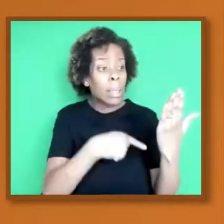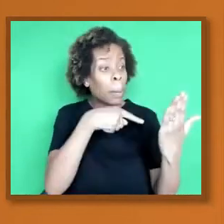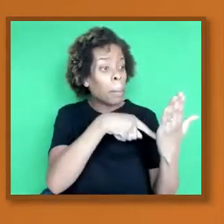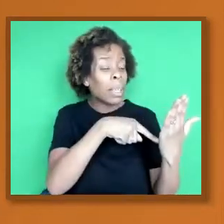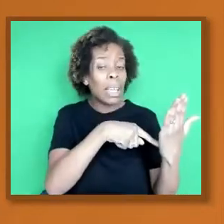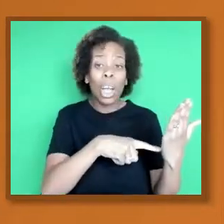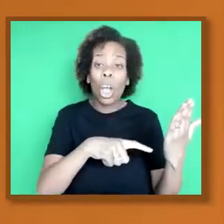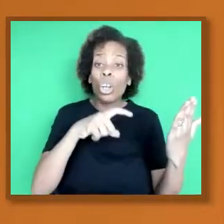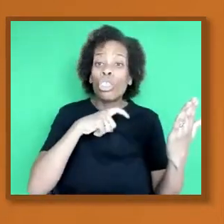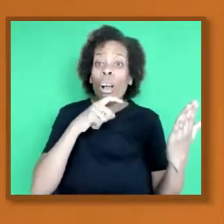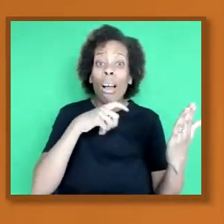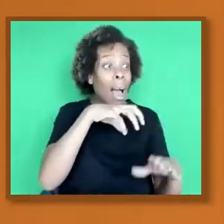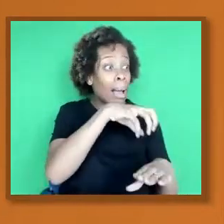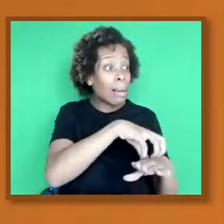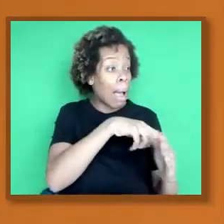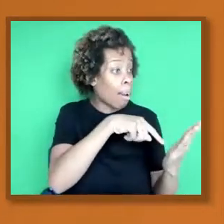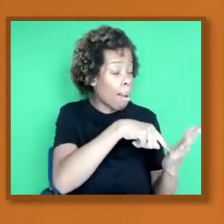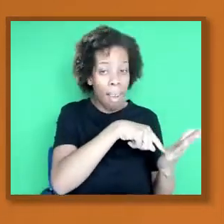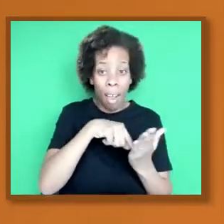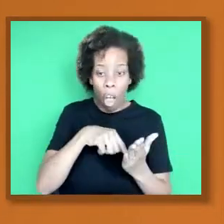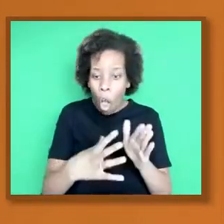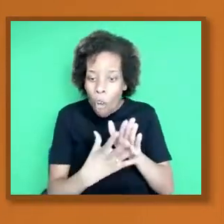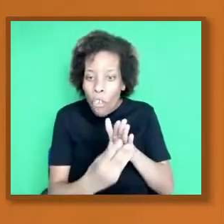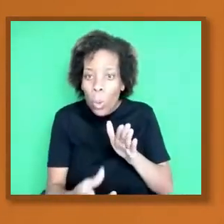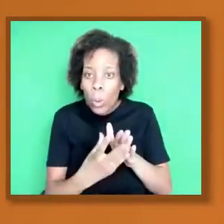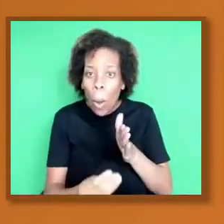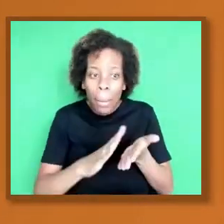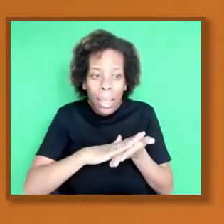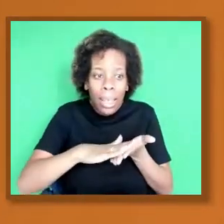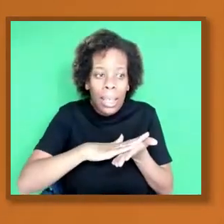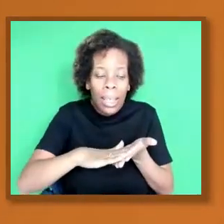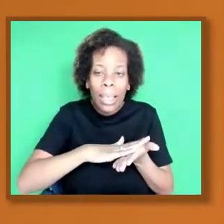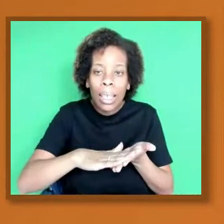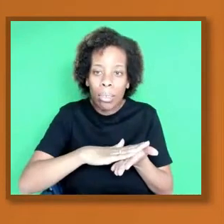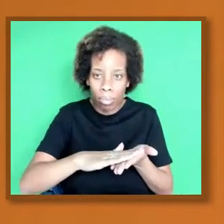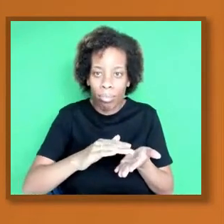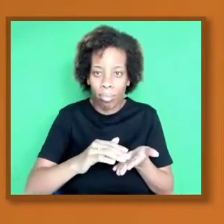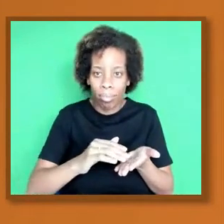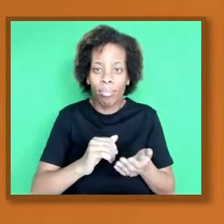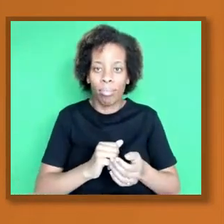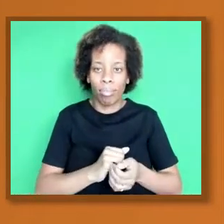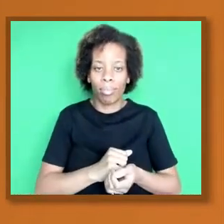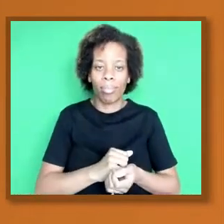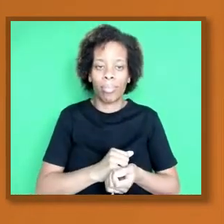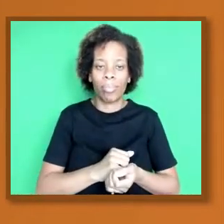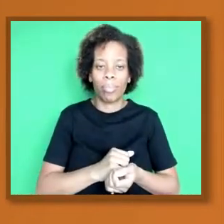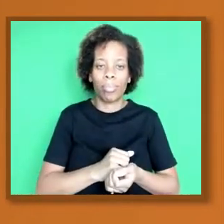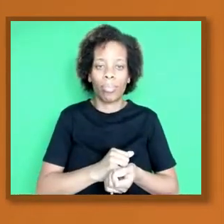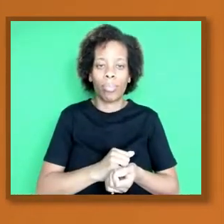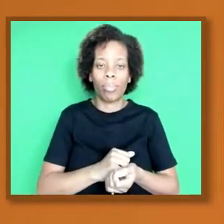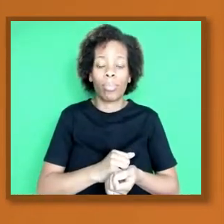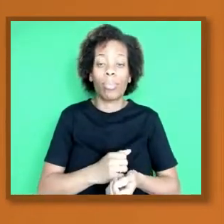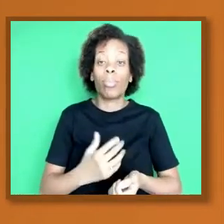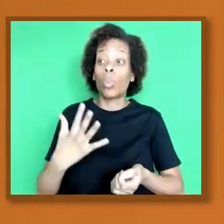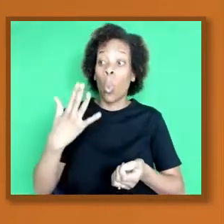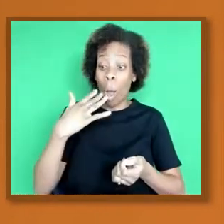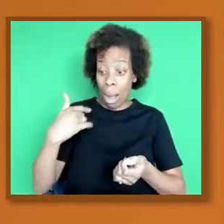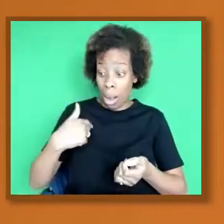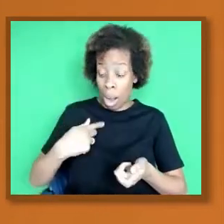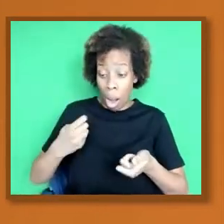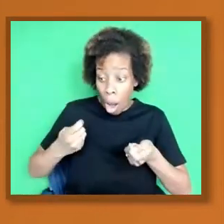when you then start preparing the ingredients and making the cake, that's the product. Okay?